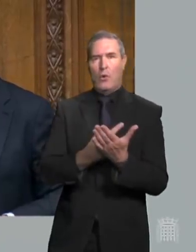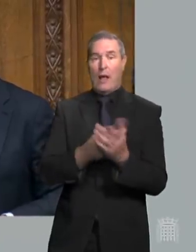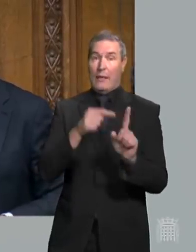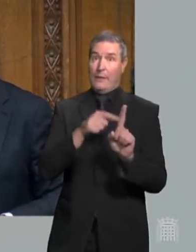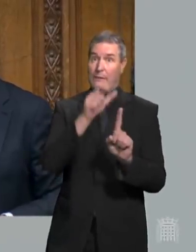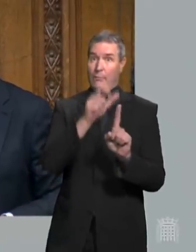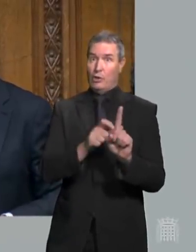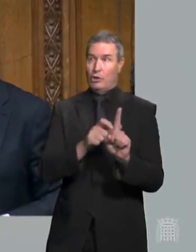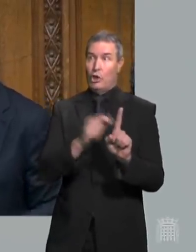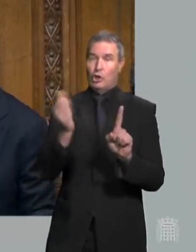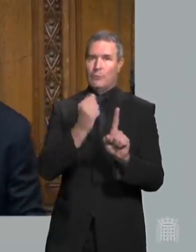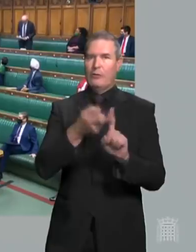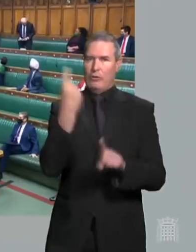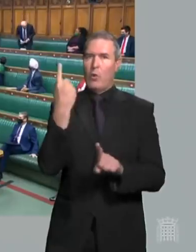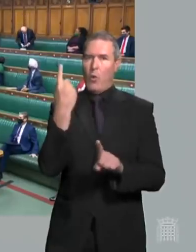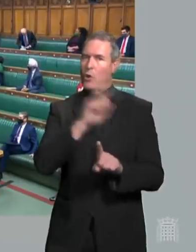of a recall